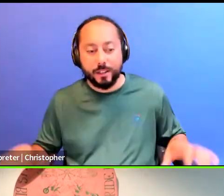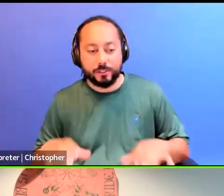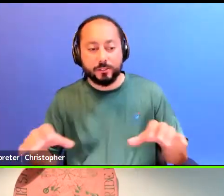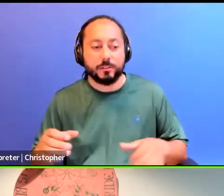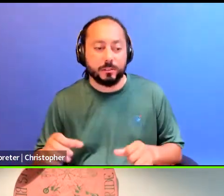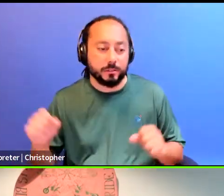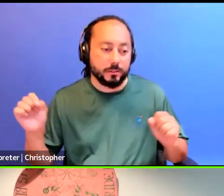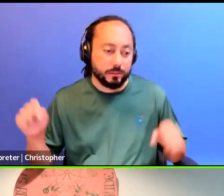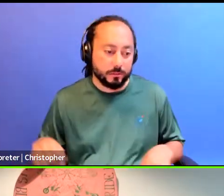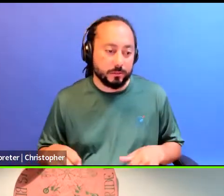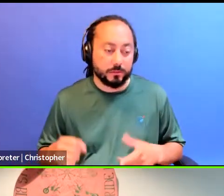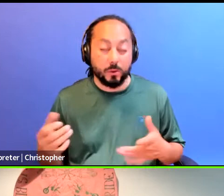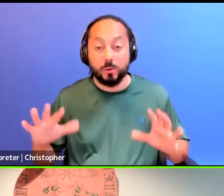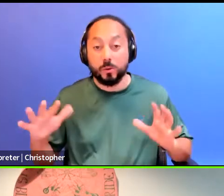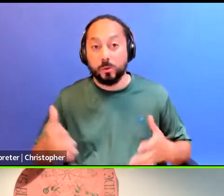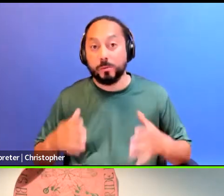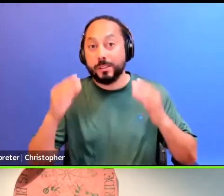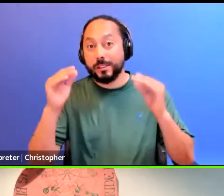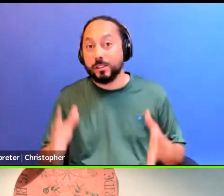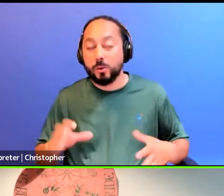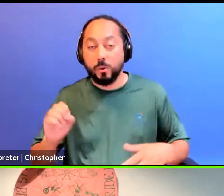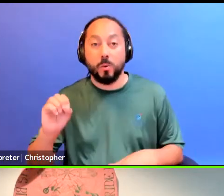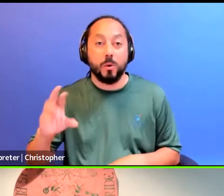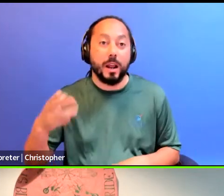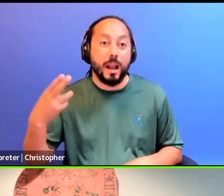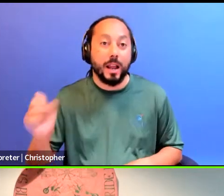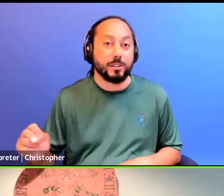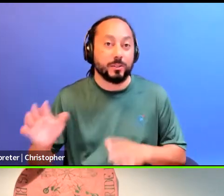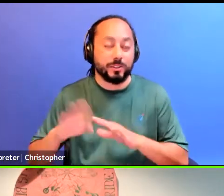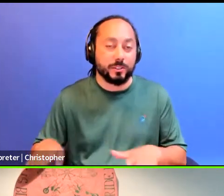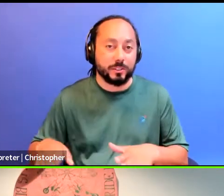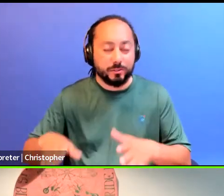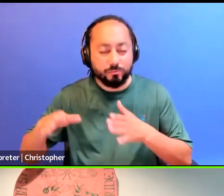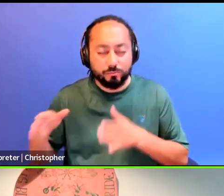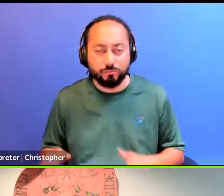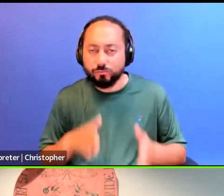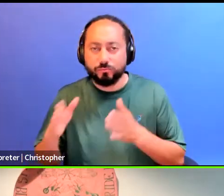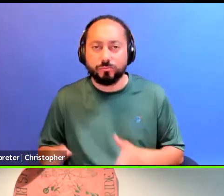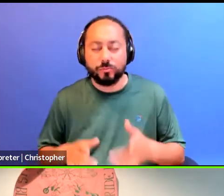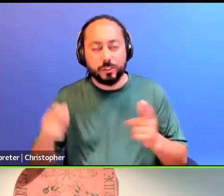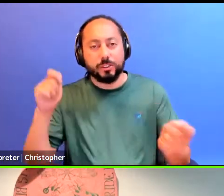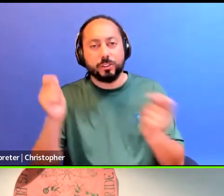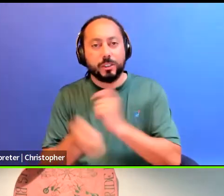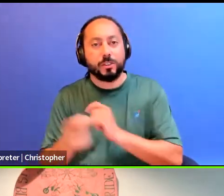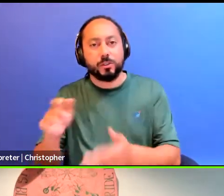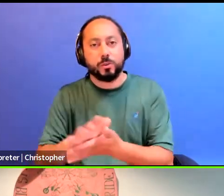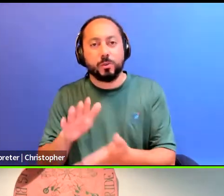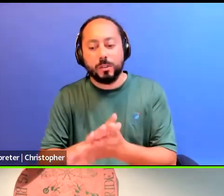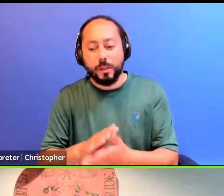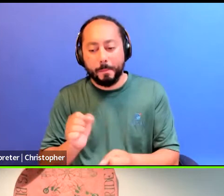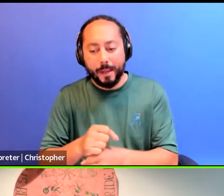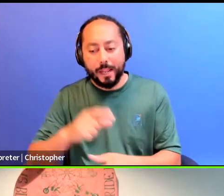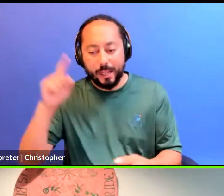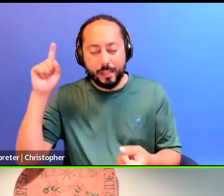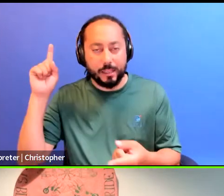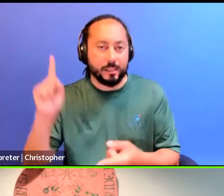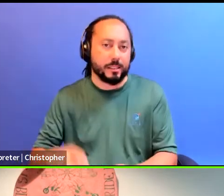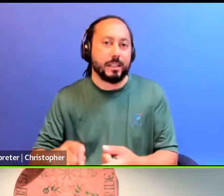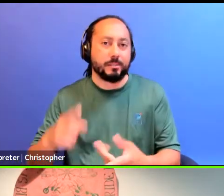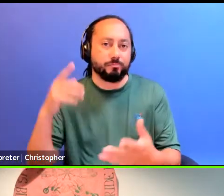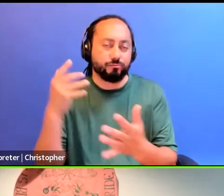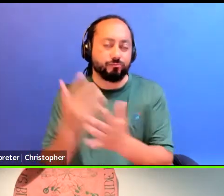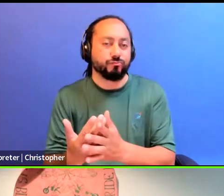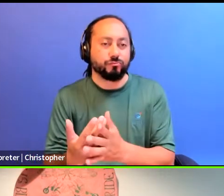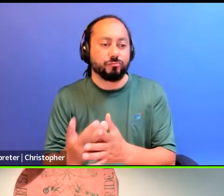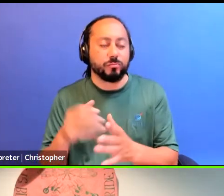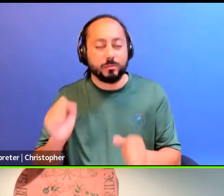know, a group of teachers or high school kids working, you know, organizing to change the conditions of their school to make them less carcerous. So it can look like many things and there's not one way.